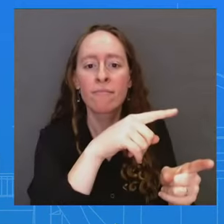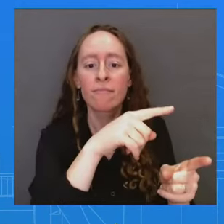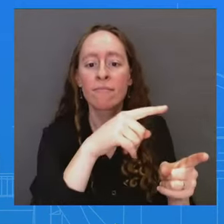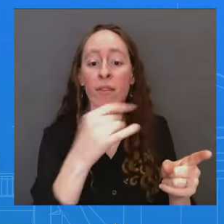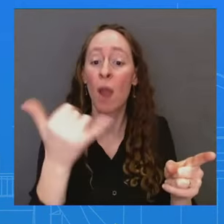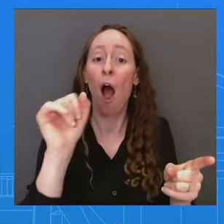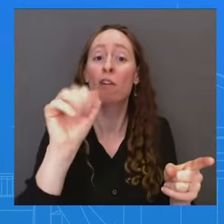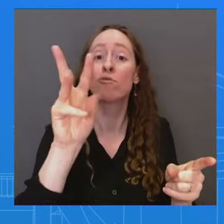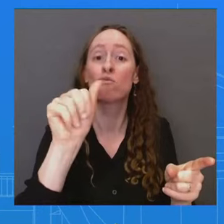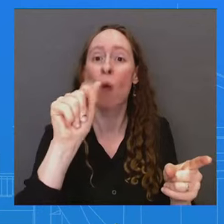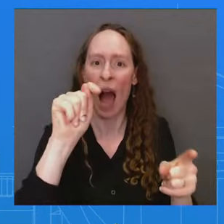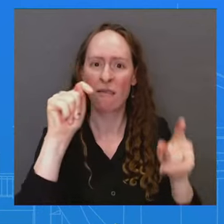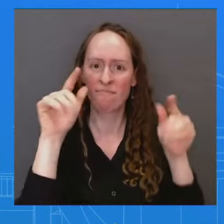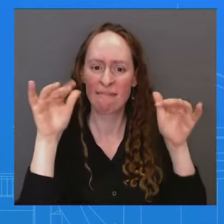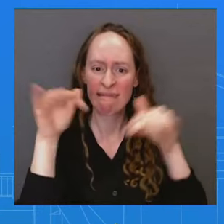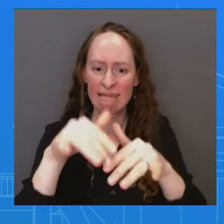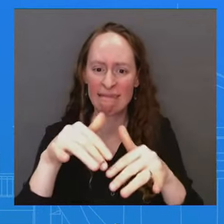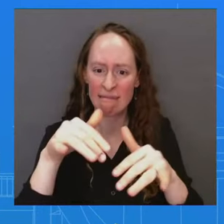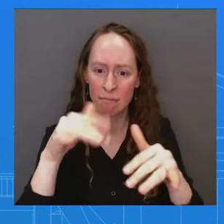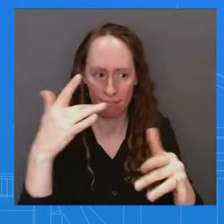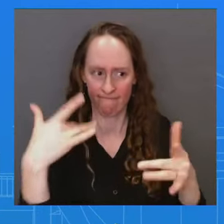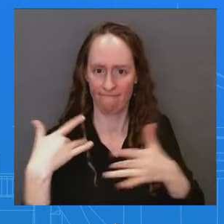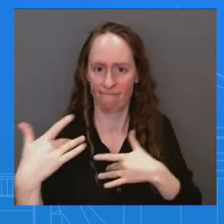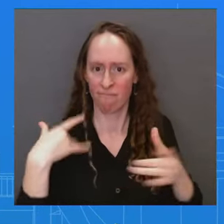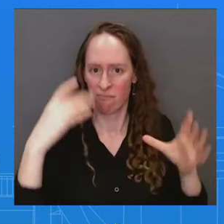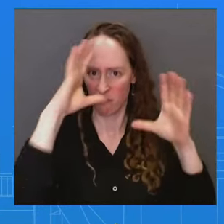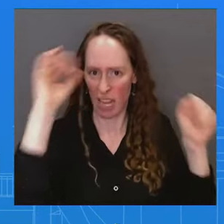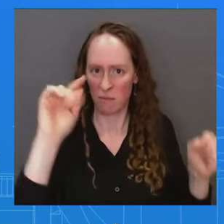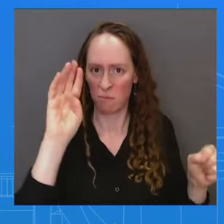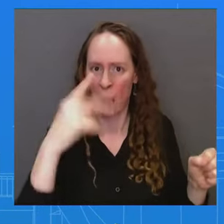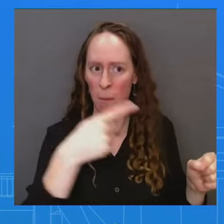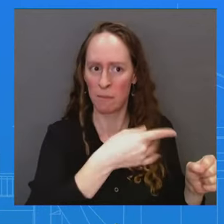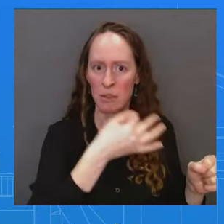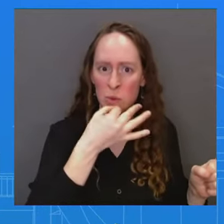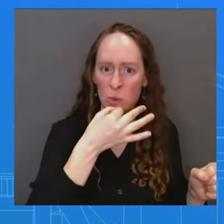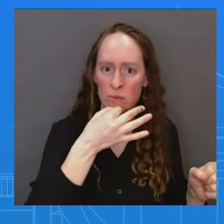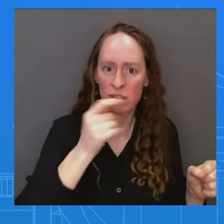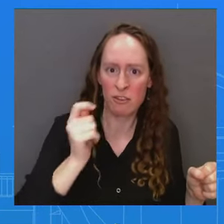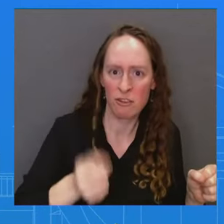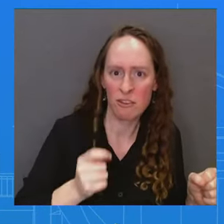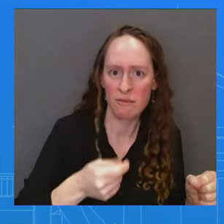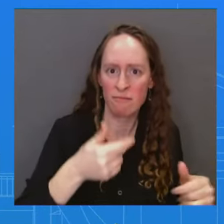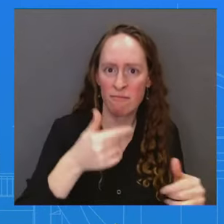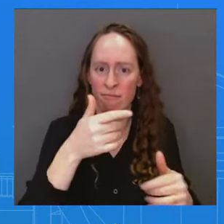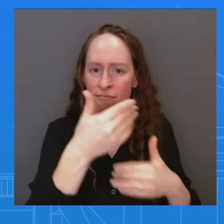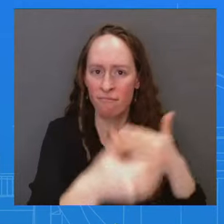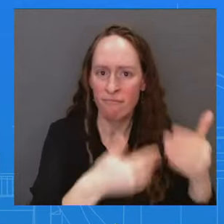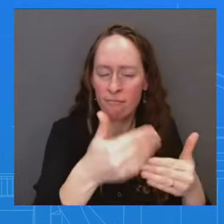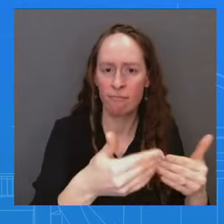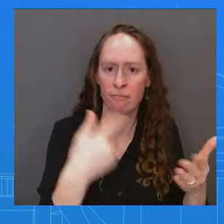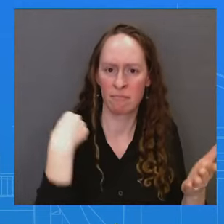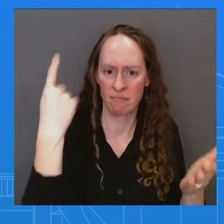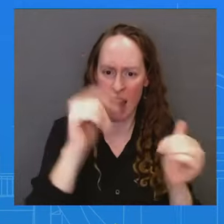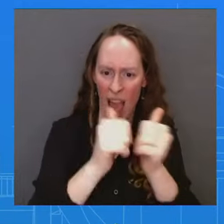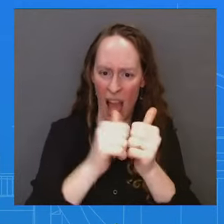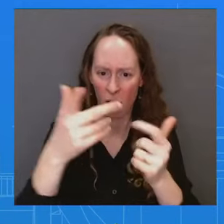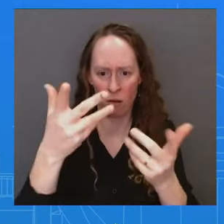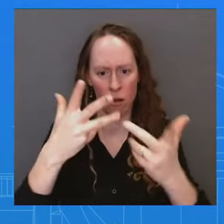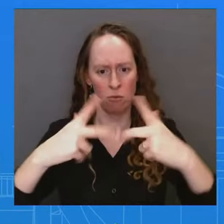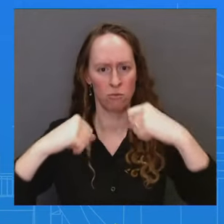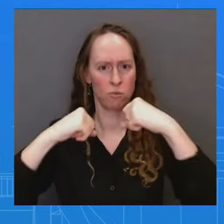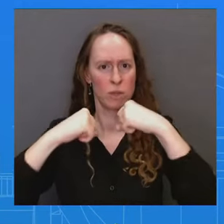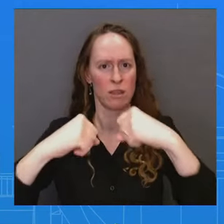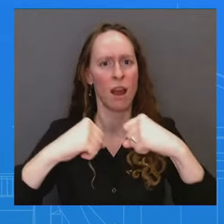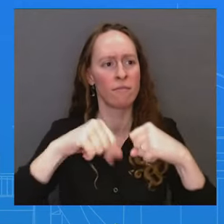help local police departments deal with this increasing or increase in threats against judges. I'm afraid that's a little